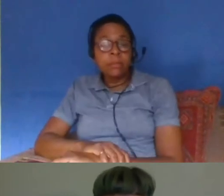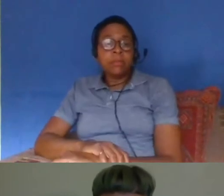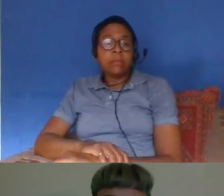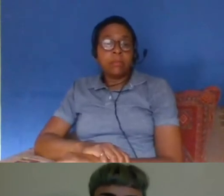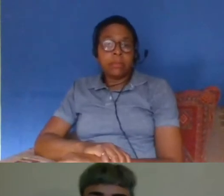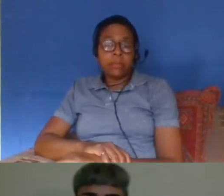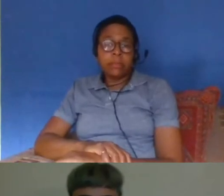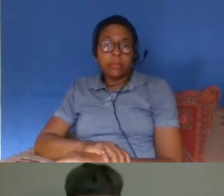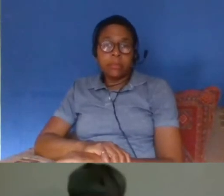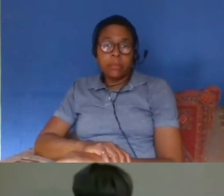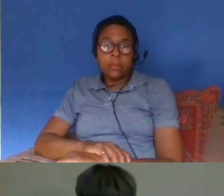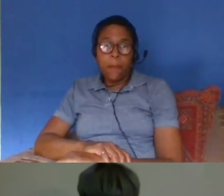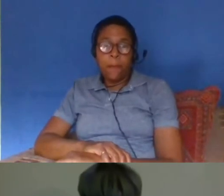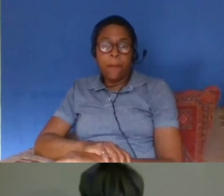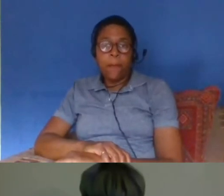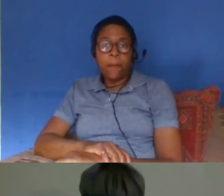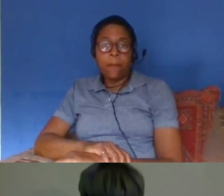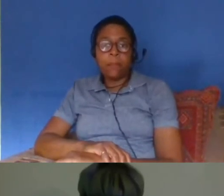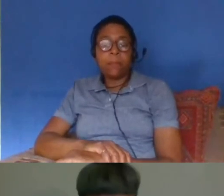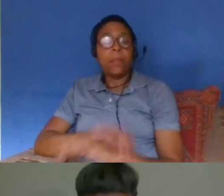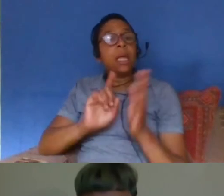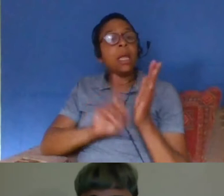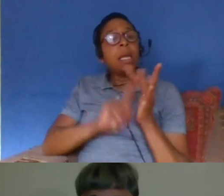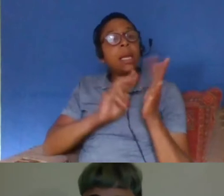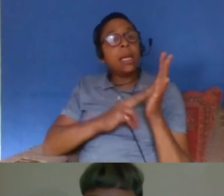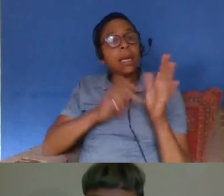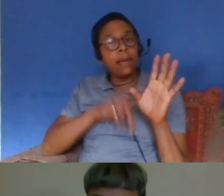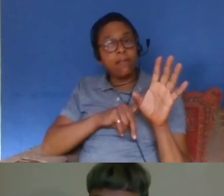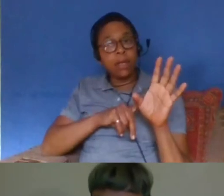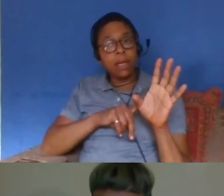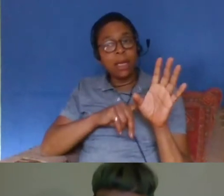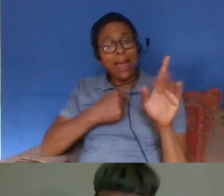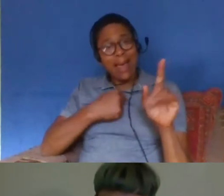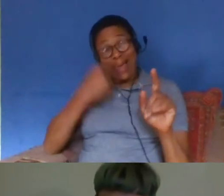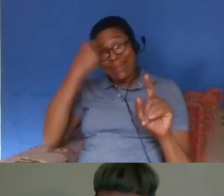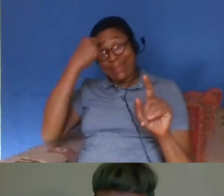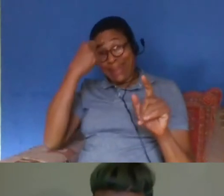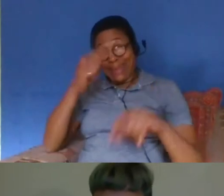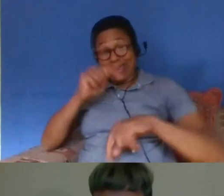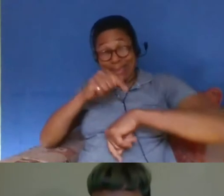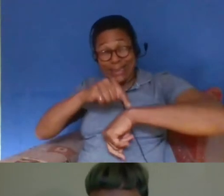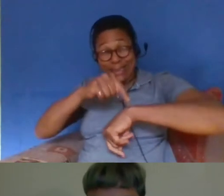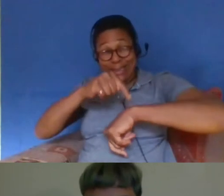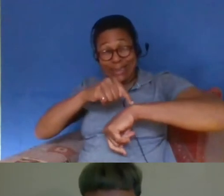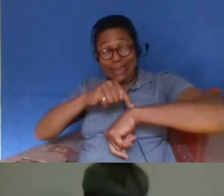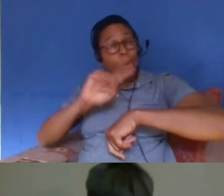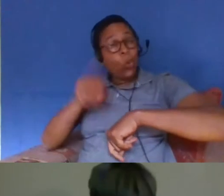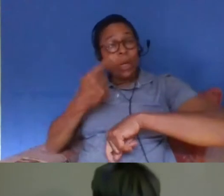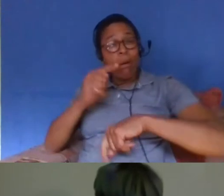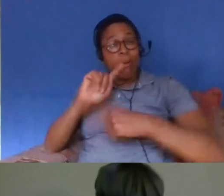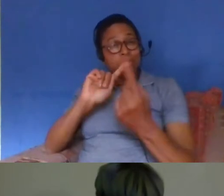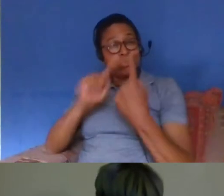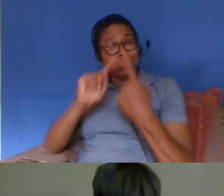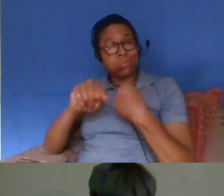thank you yeah um i i think i'm afraid we're not going to get time now to answer the few remaining questions but um